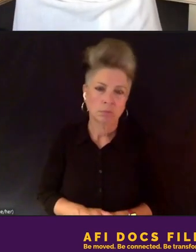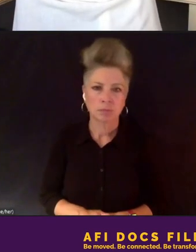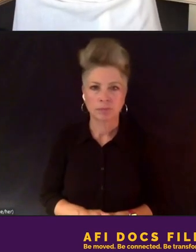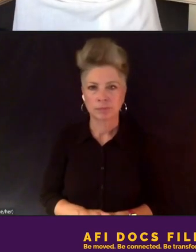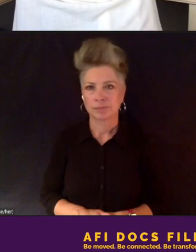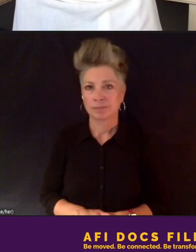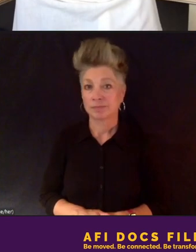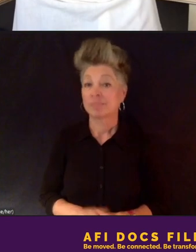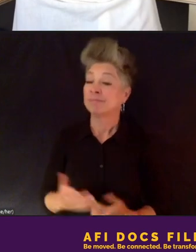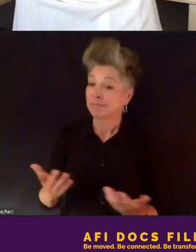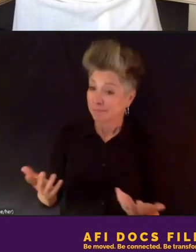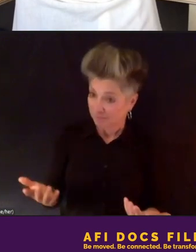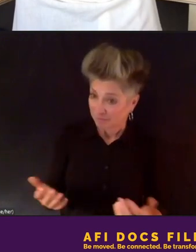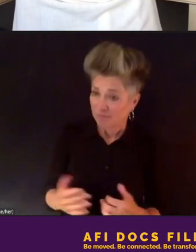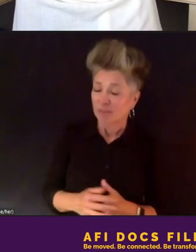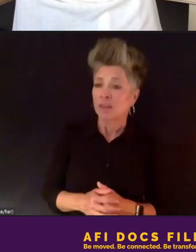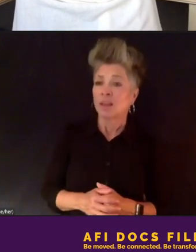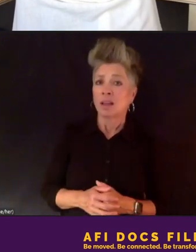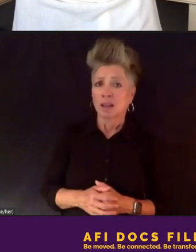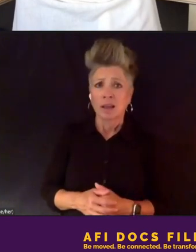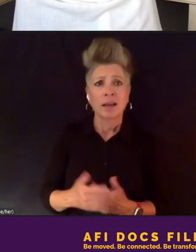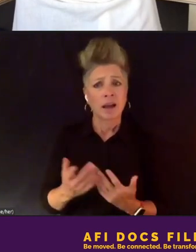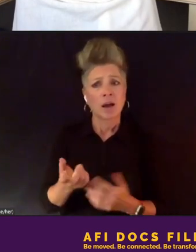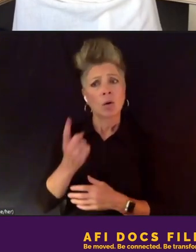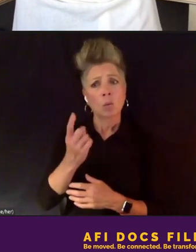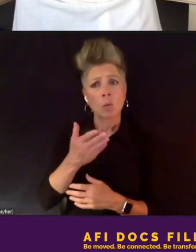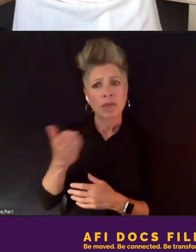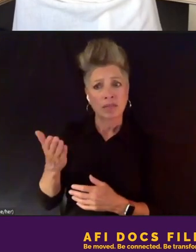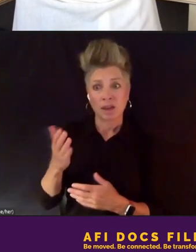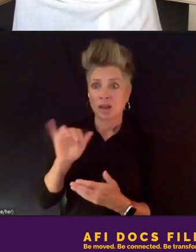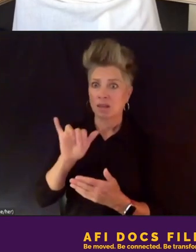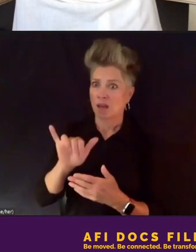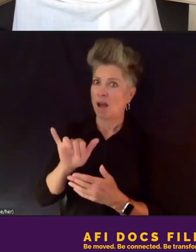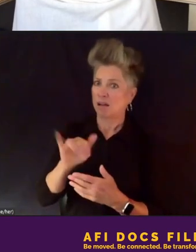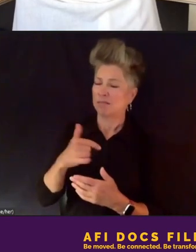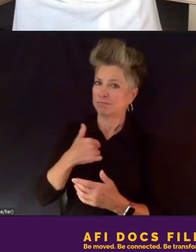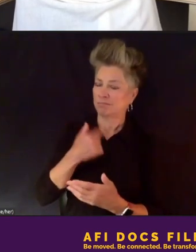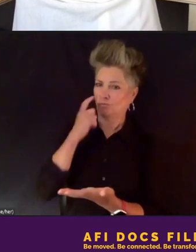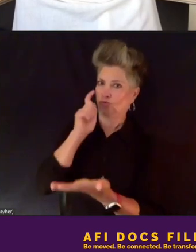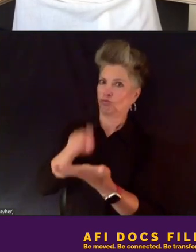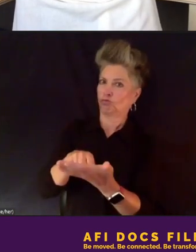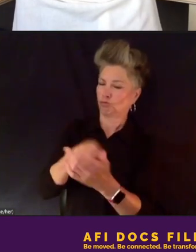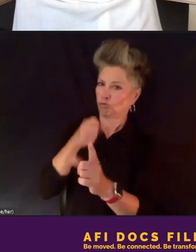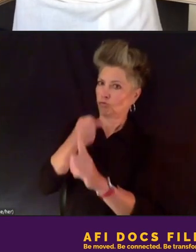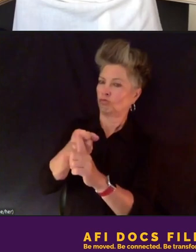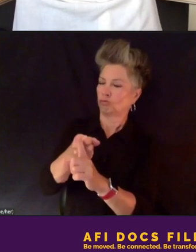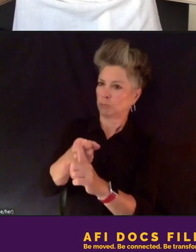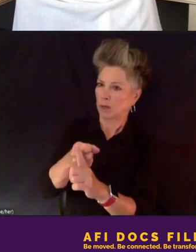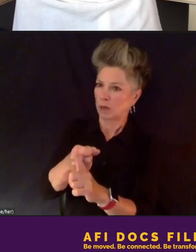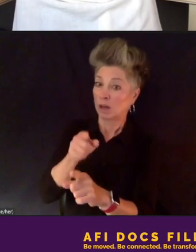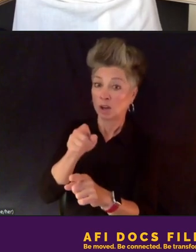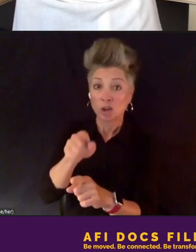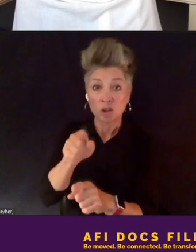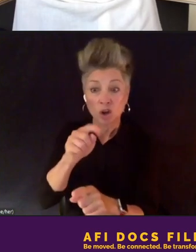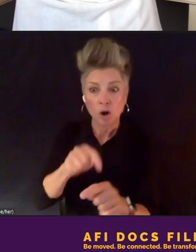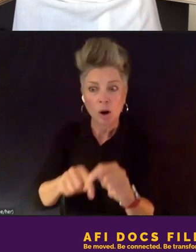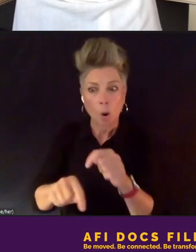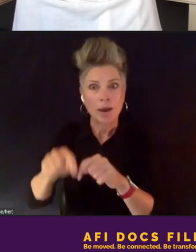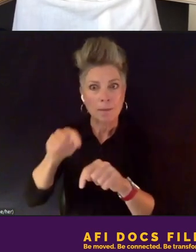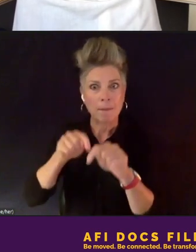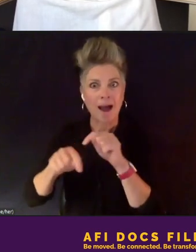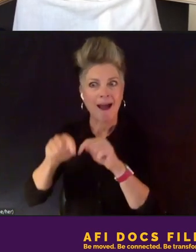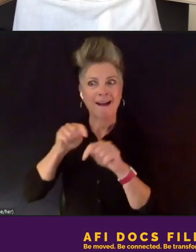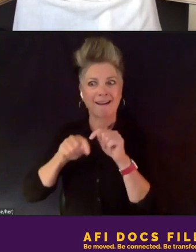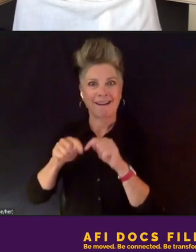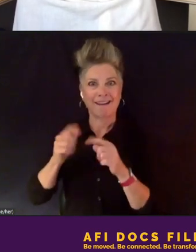up this piece of the conversation. I mean, one of the things that's very striking is, you know, you you're going back and you're piecing something together, and